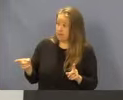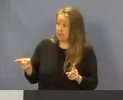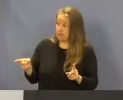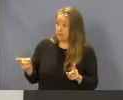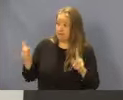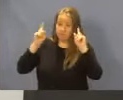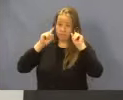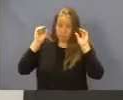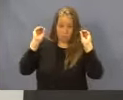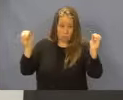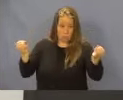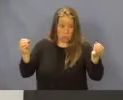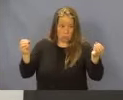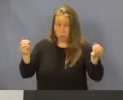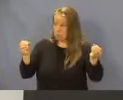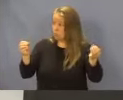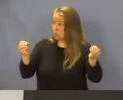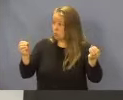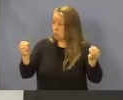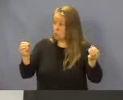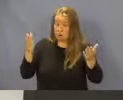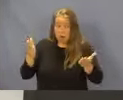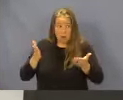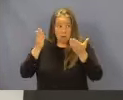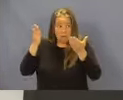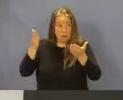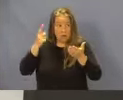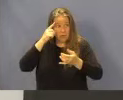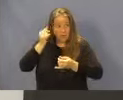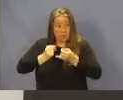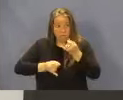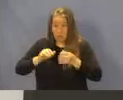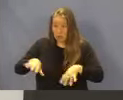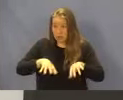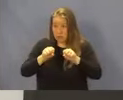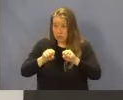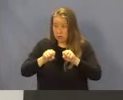Hearing none, is there a motion for final adoption?